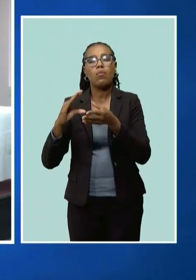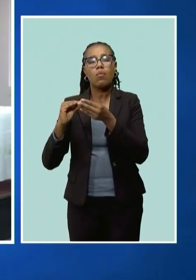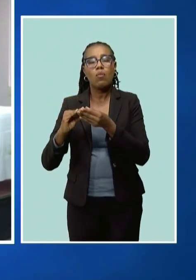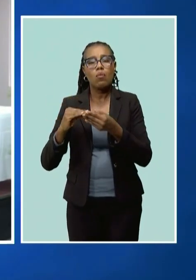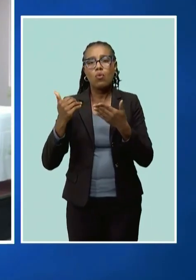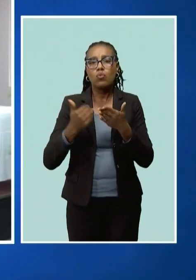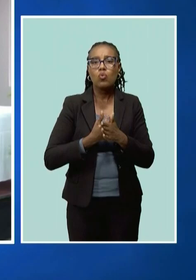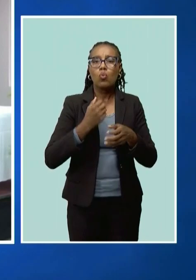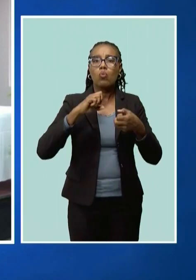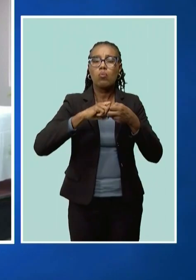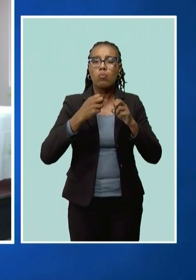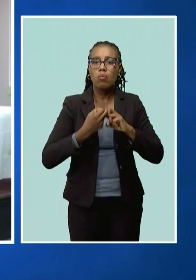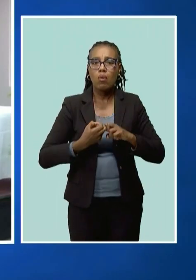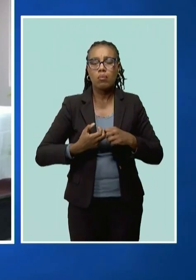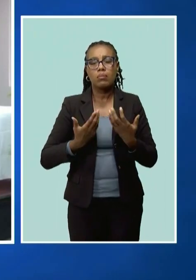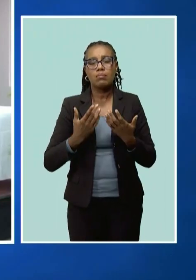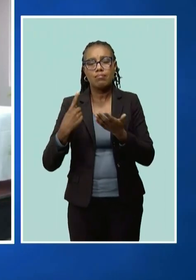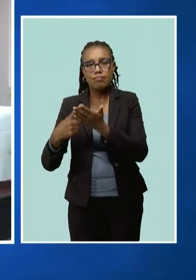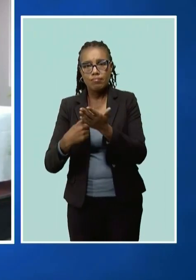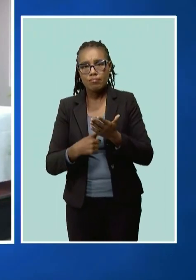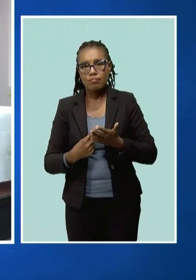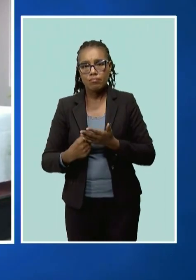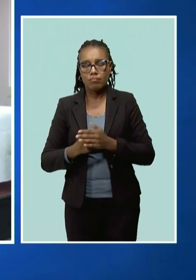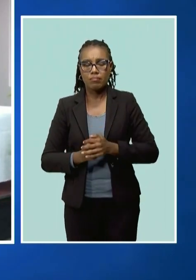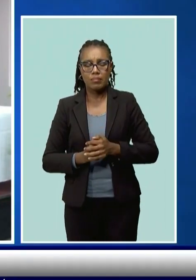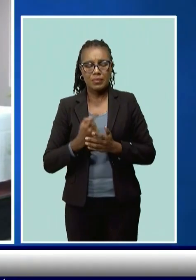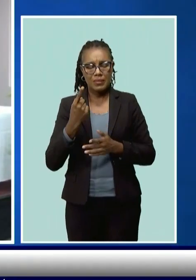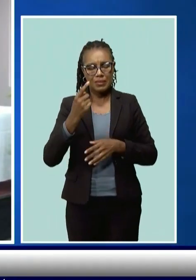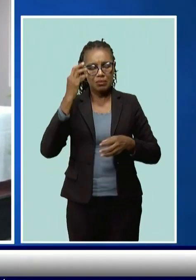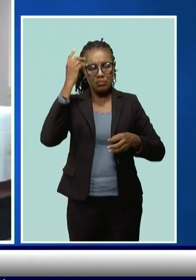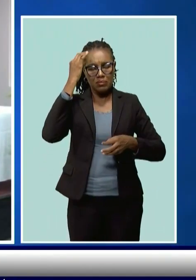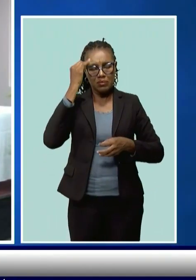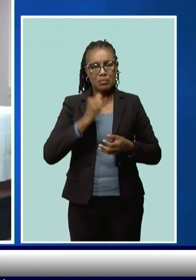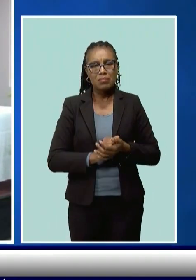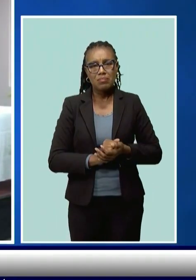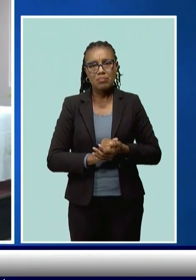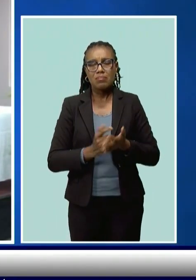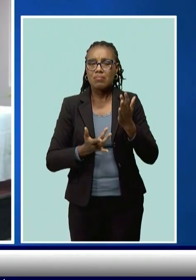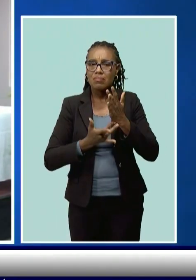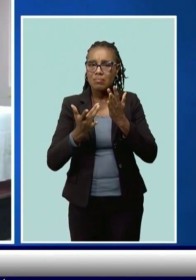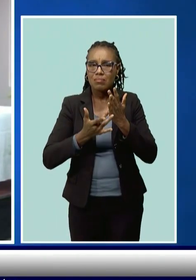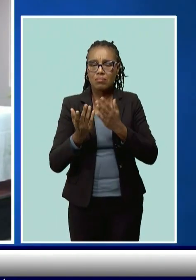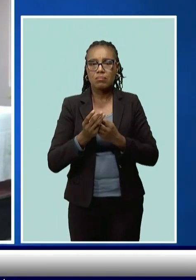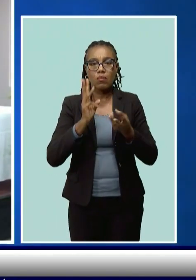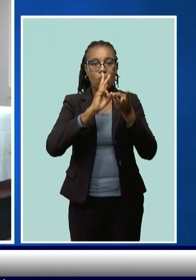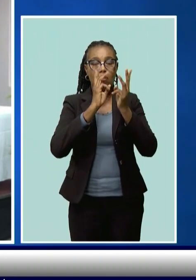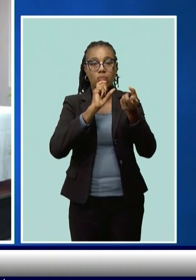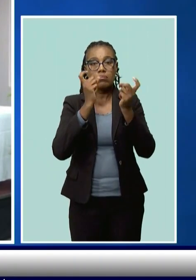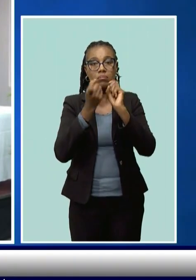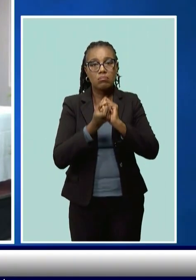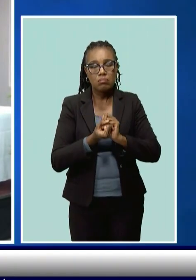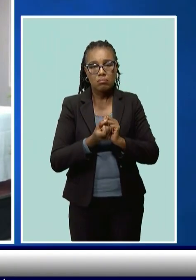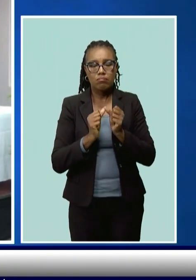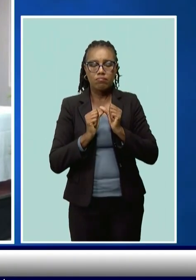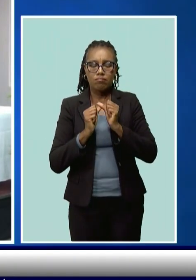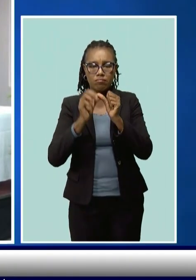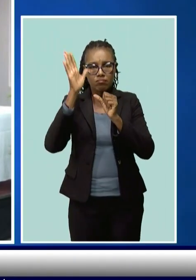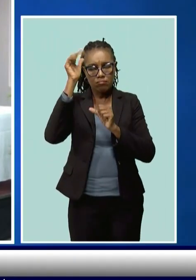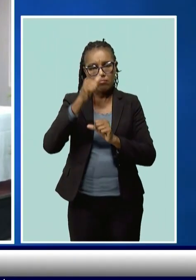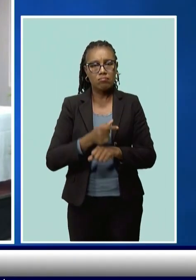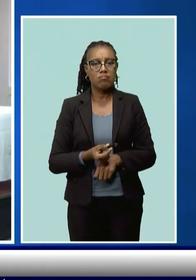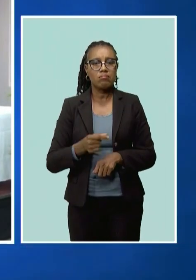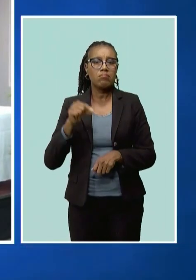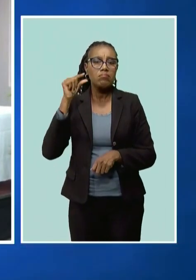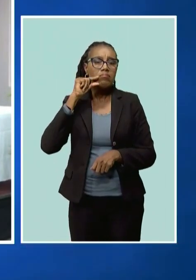issues. Concerns such as the impact of technology, climate change, sustainable development, gender issues,